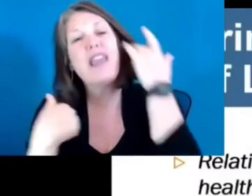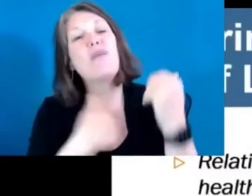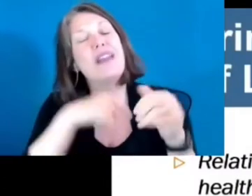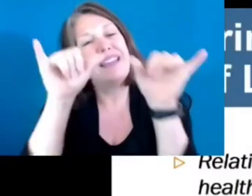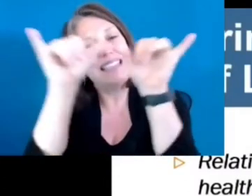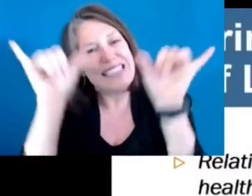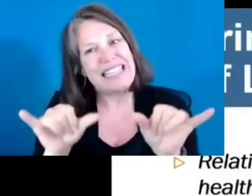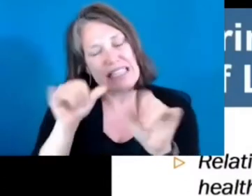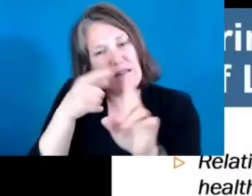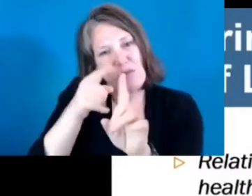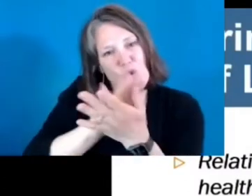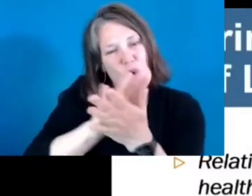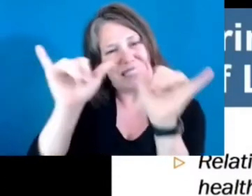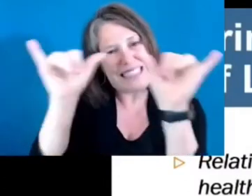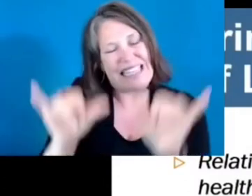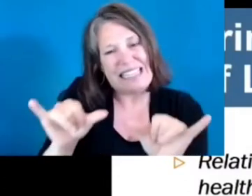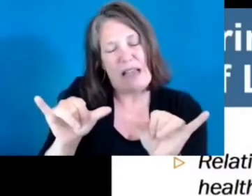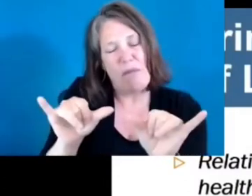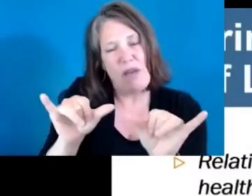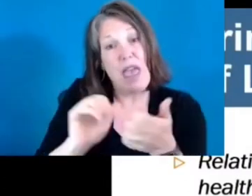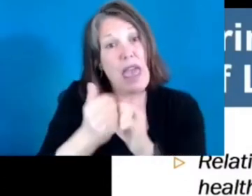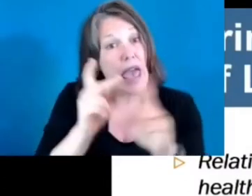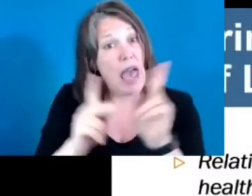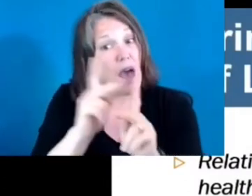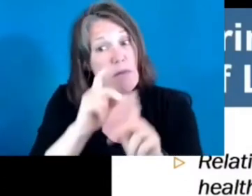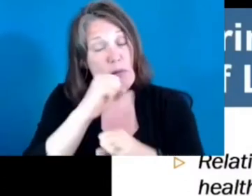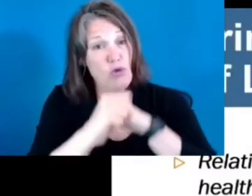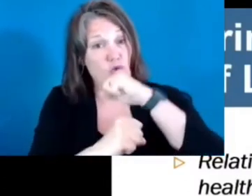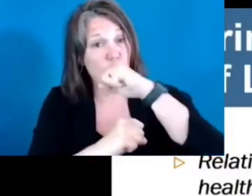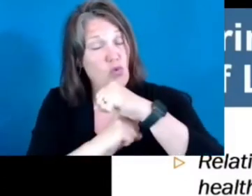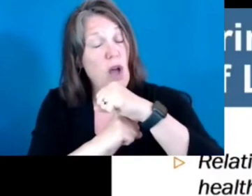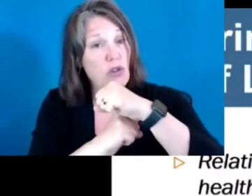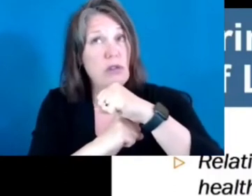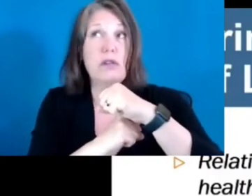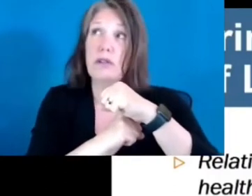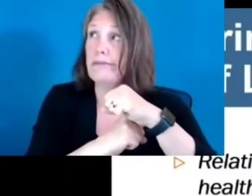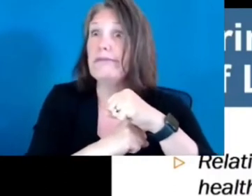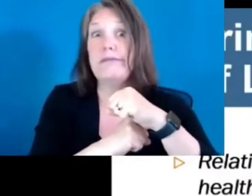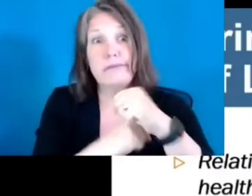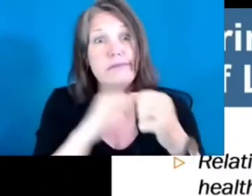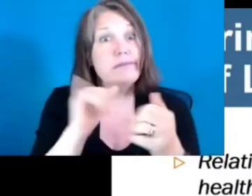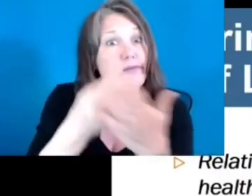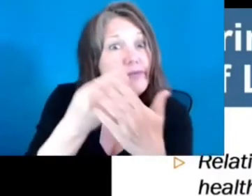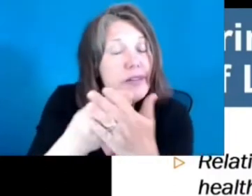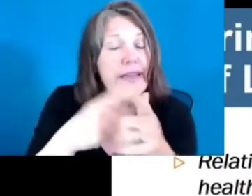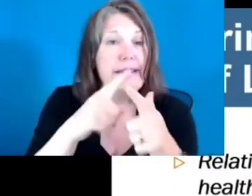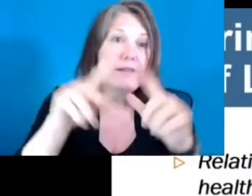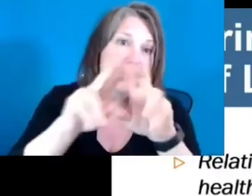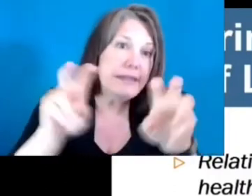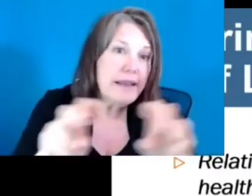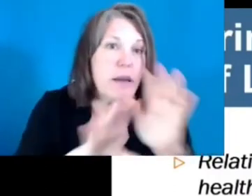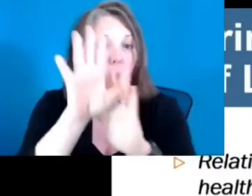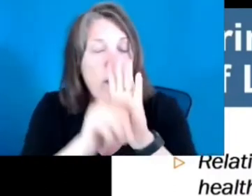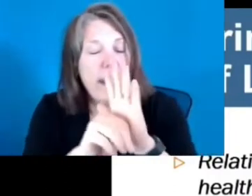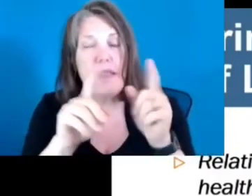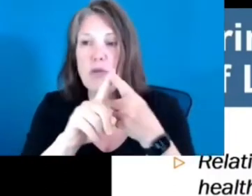such things as funding and assessment and curriculum to reinforce that view, the view of potential and development,